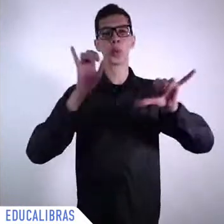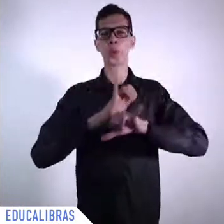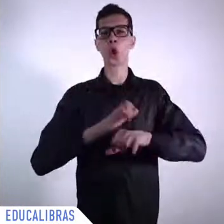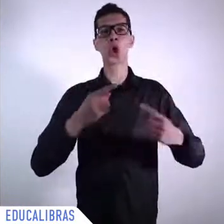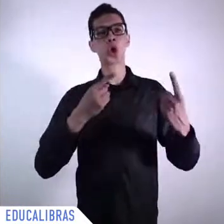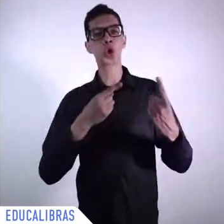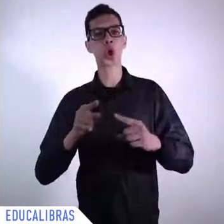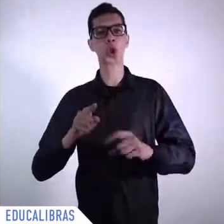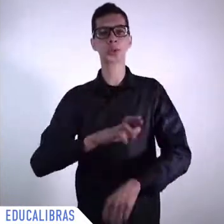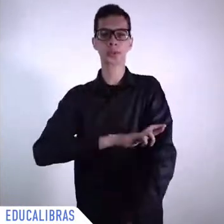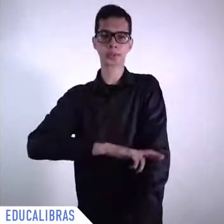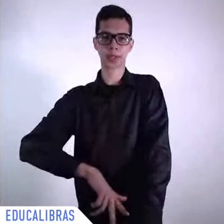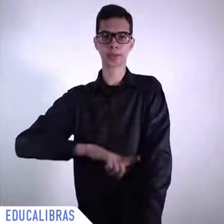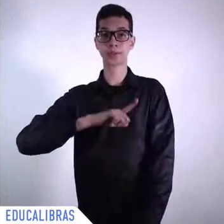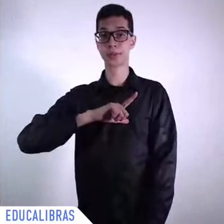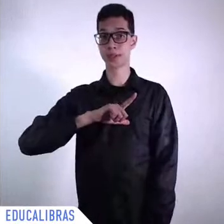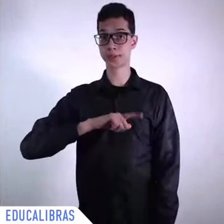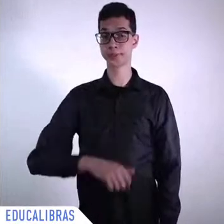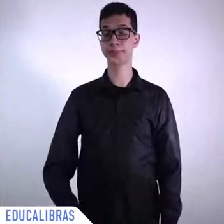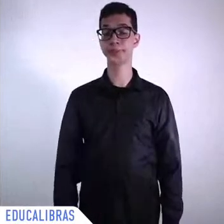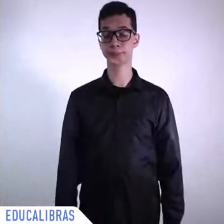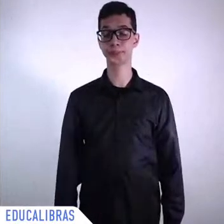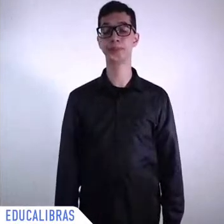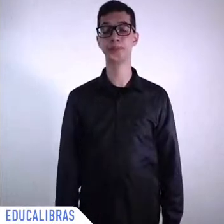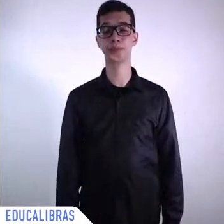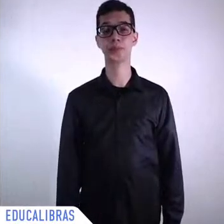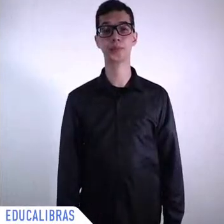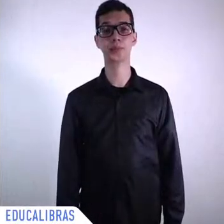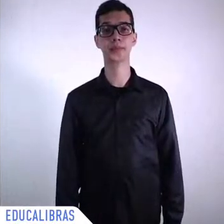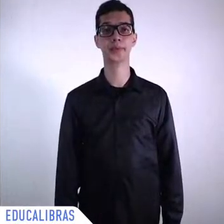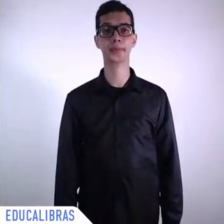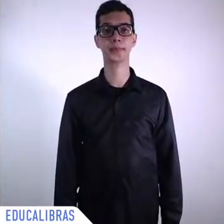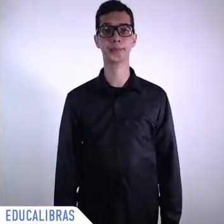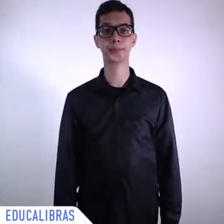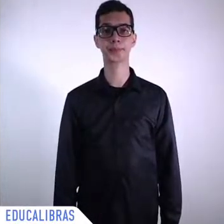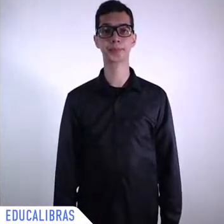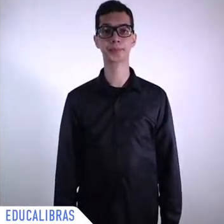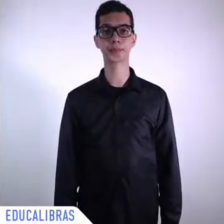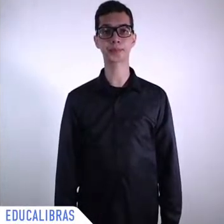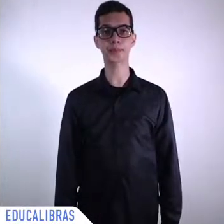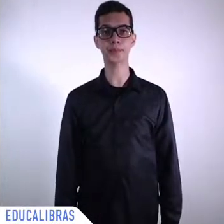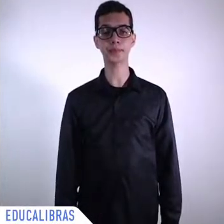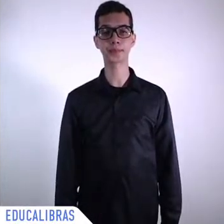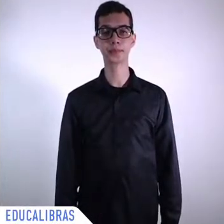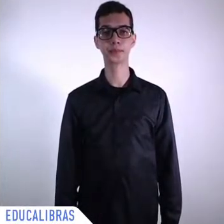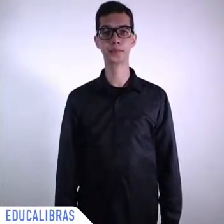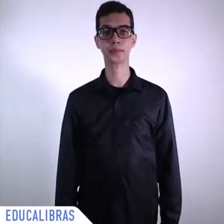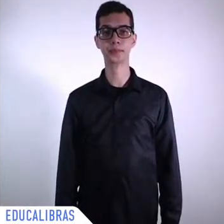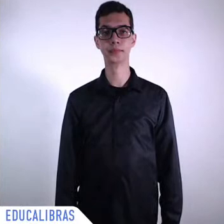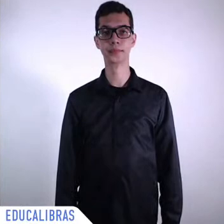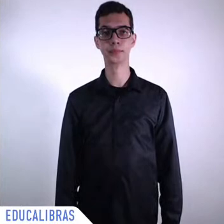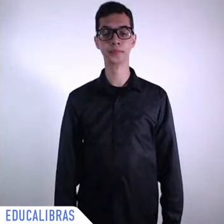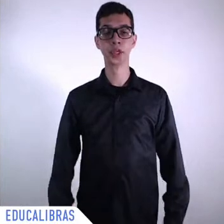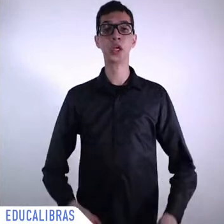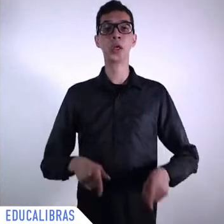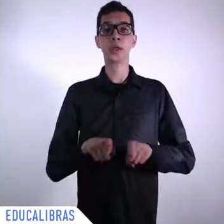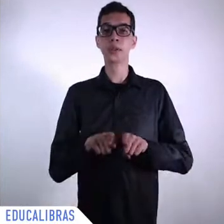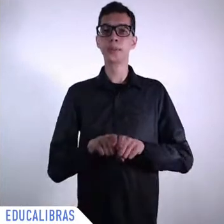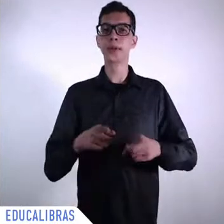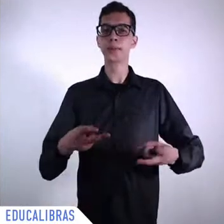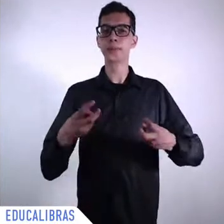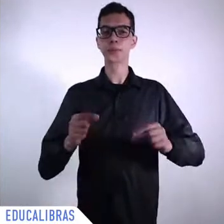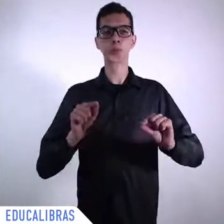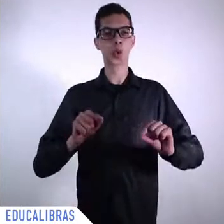an astounding number that I saw yesterday of the number of children of immigrants that